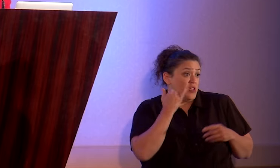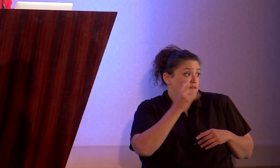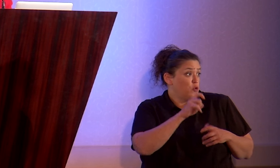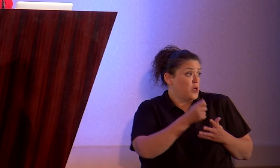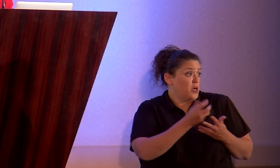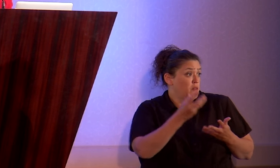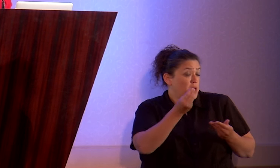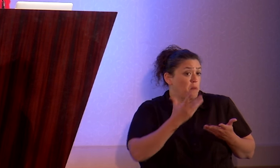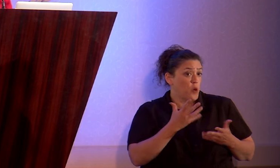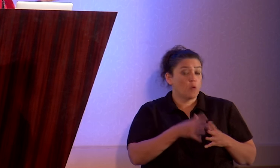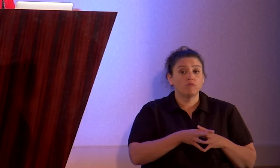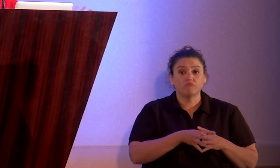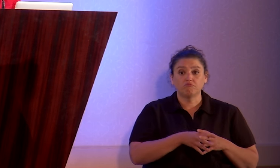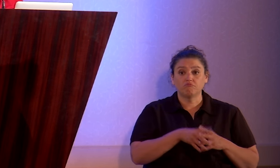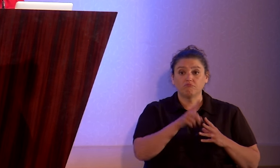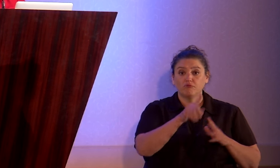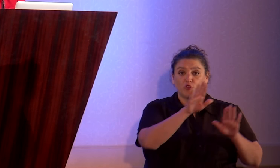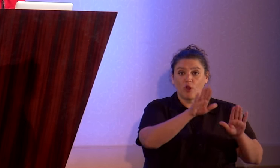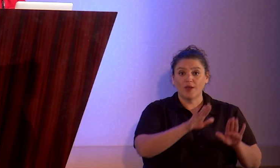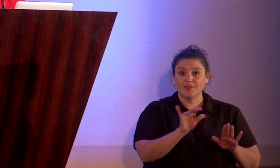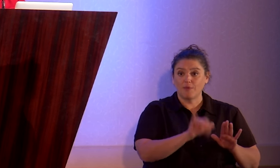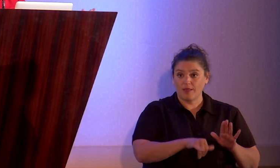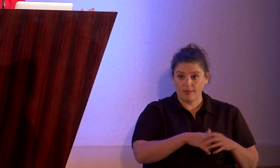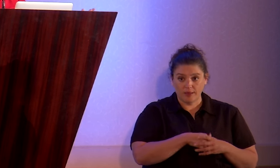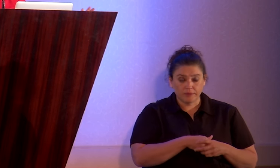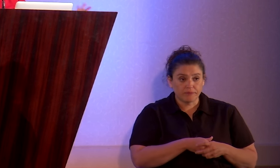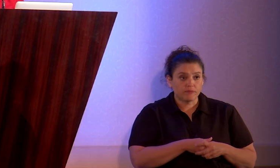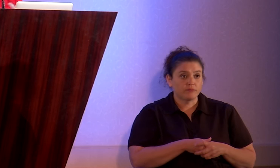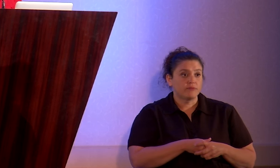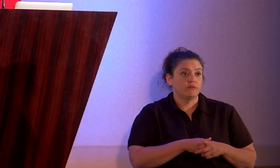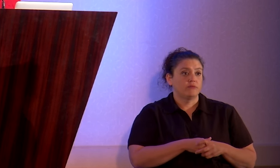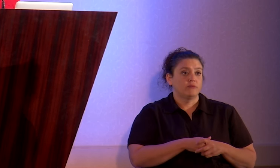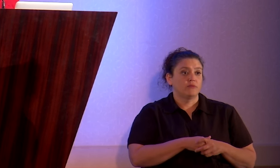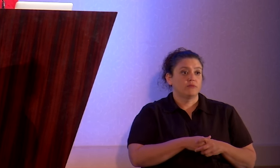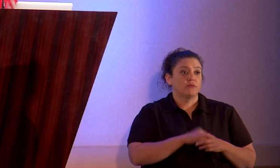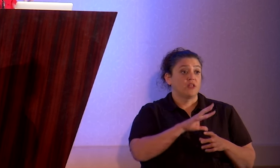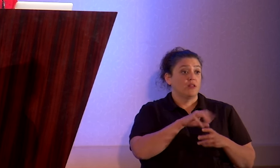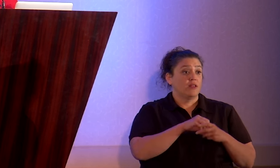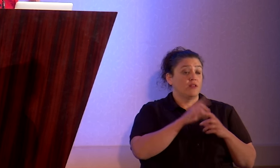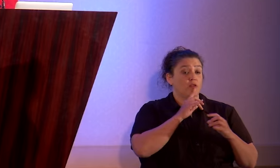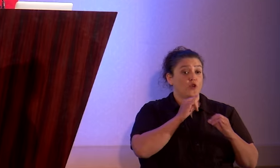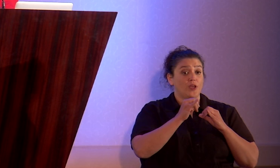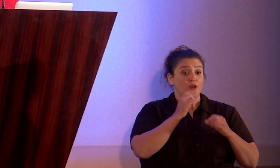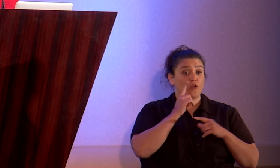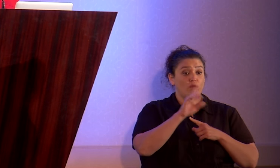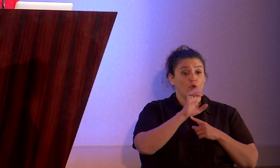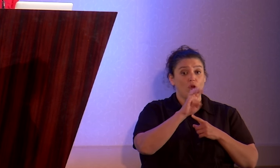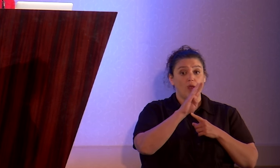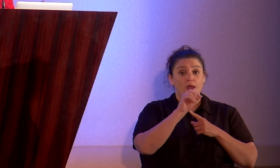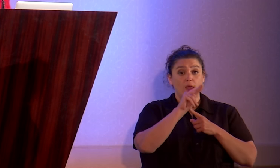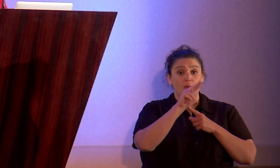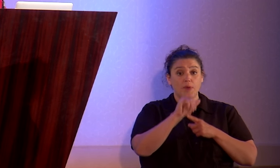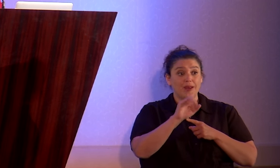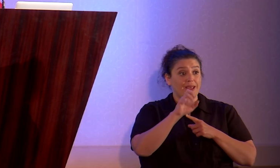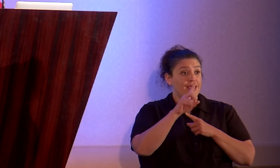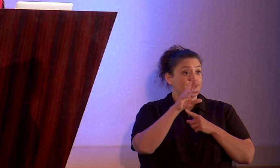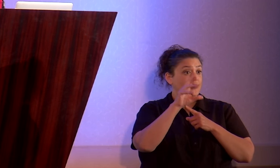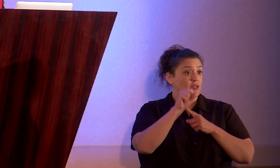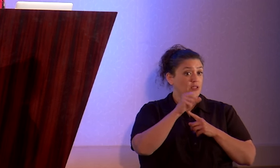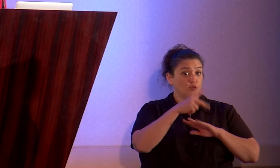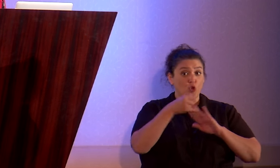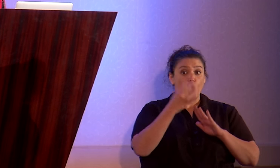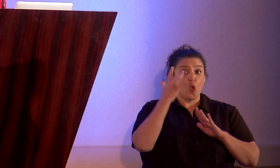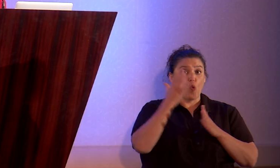anything, just let us know. They're awesome like that. In her interview for the Ebony Exodus Project, Why Some Black Women Are